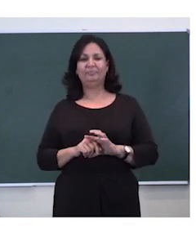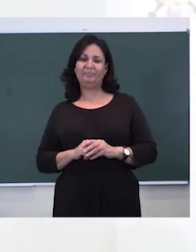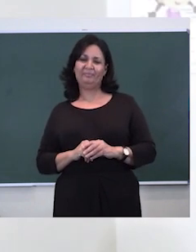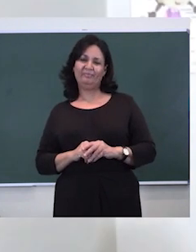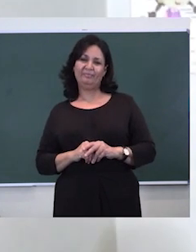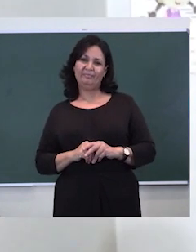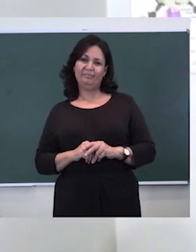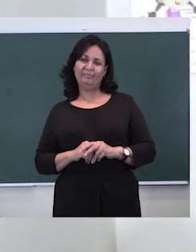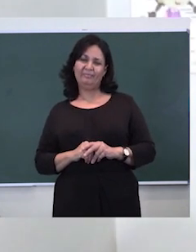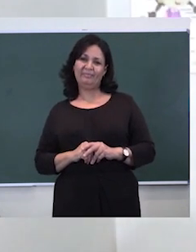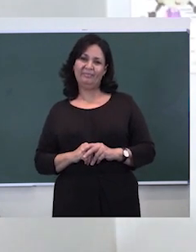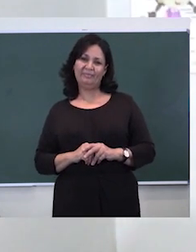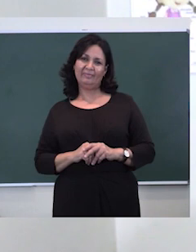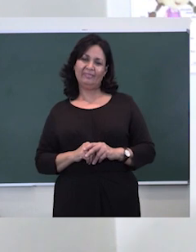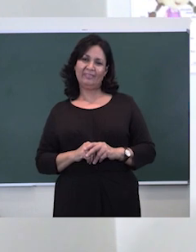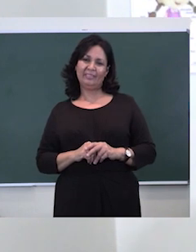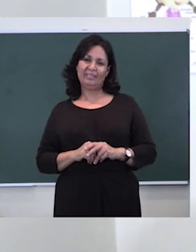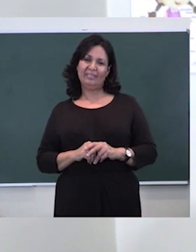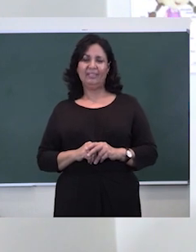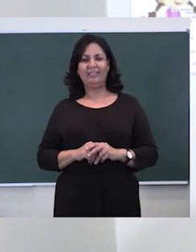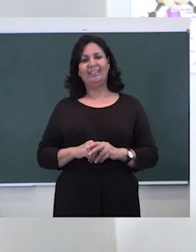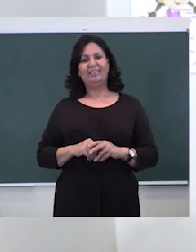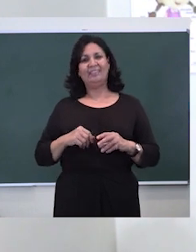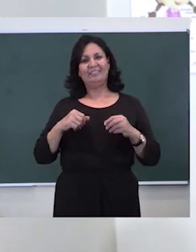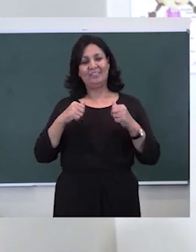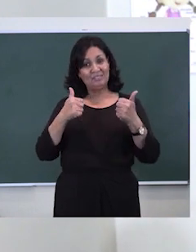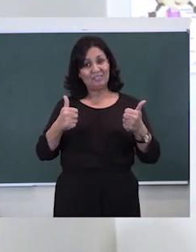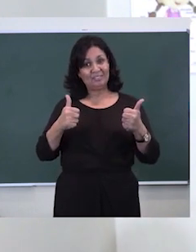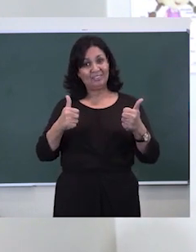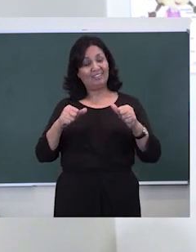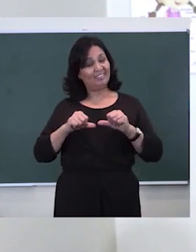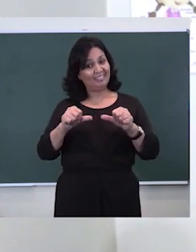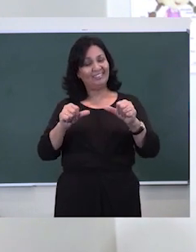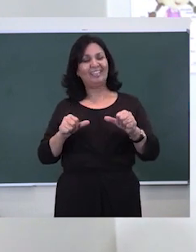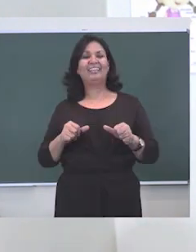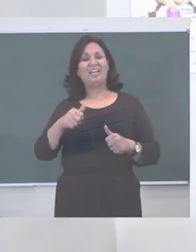If you manage to do all of that, well done. You are a clever child.